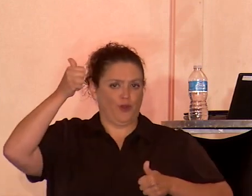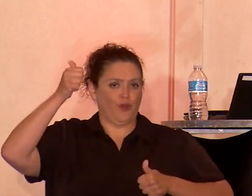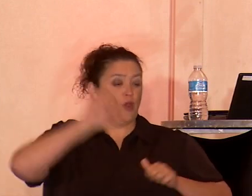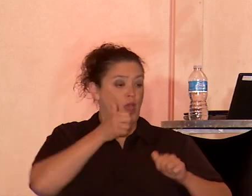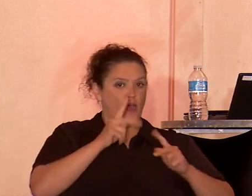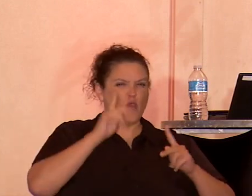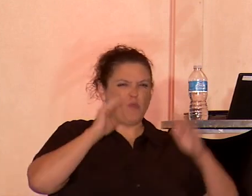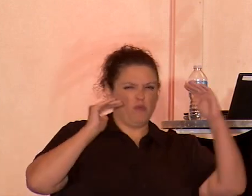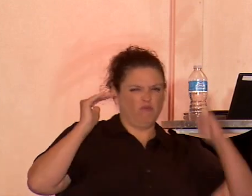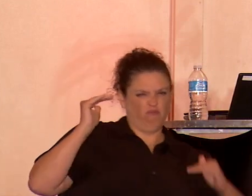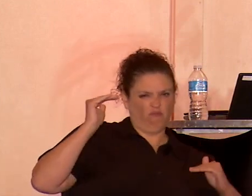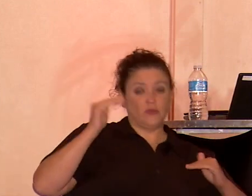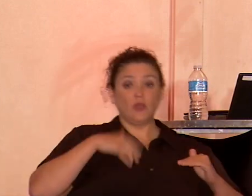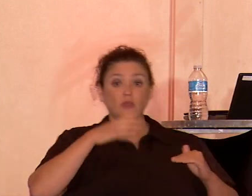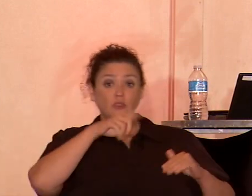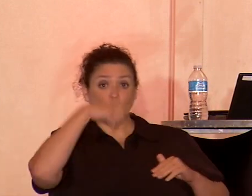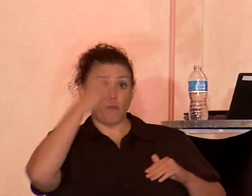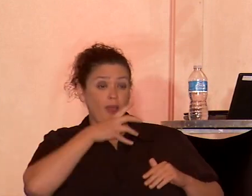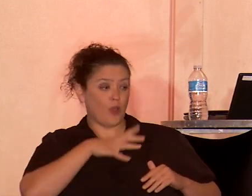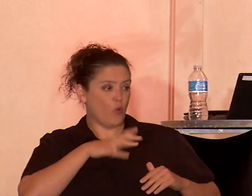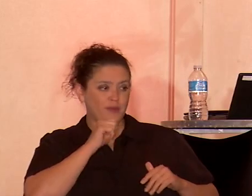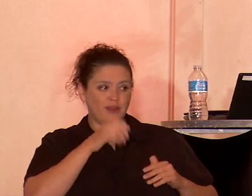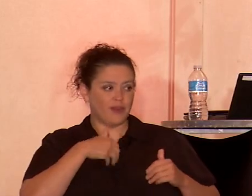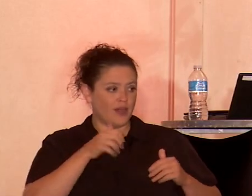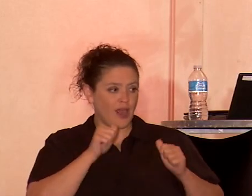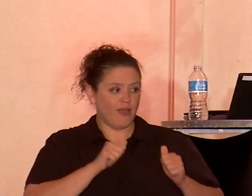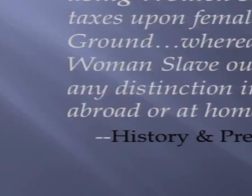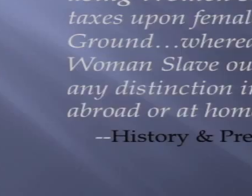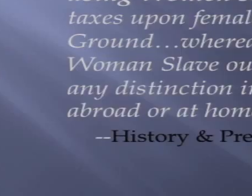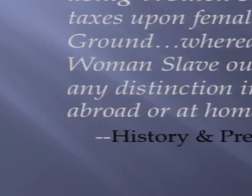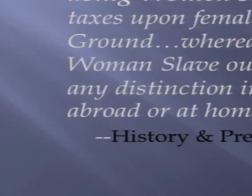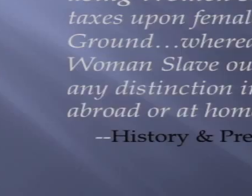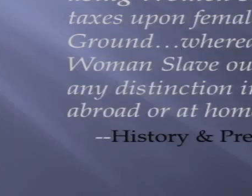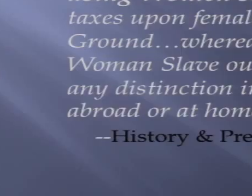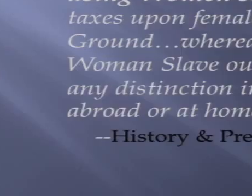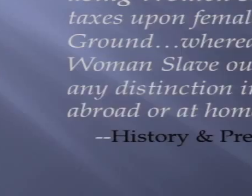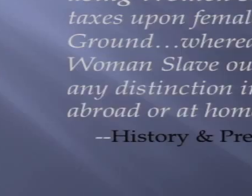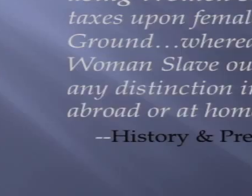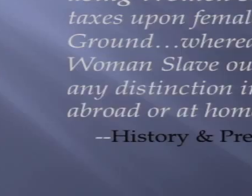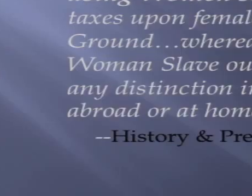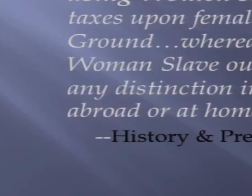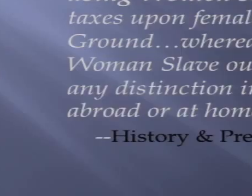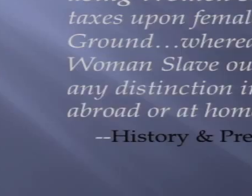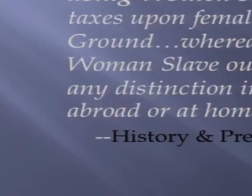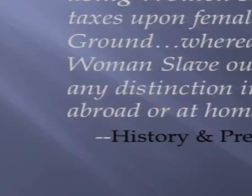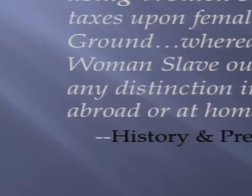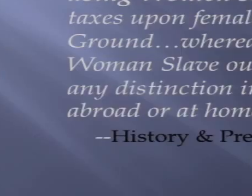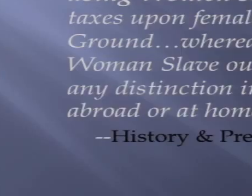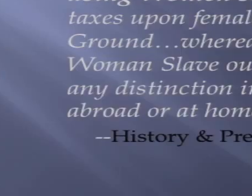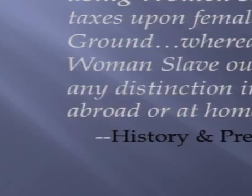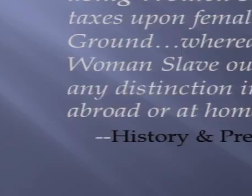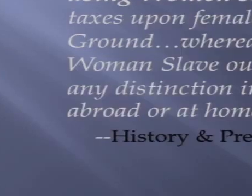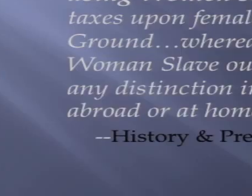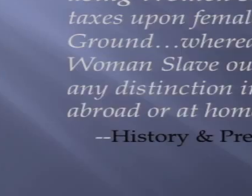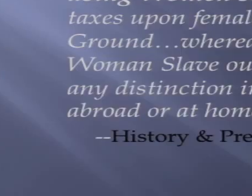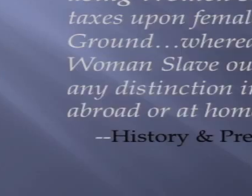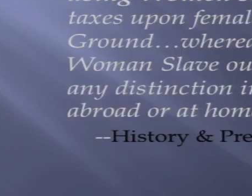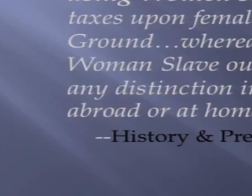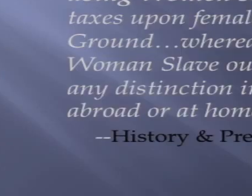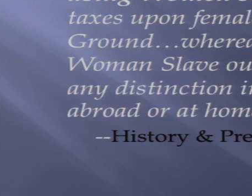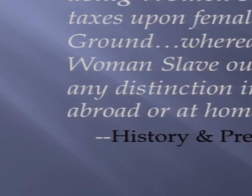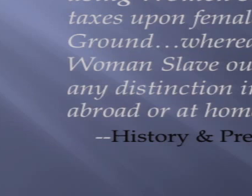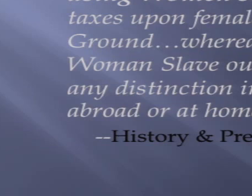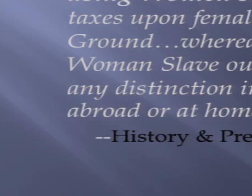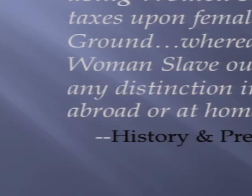so black women did not have the luxury nor the privilege to be secular free thinkers because